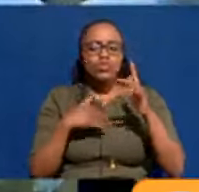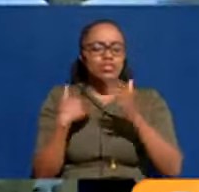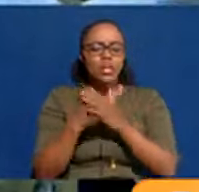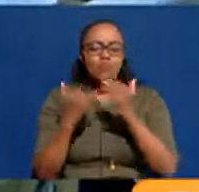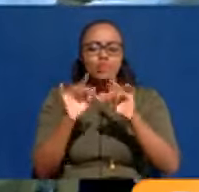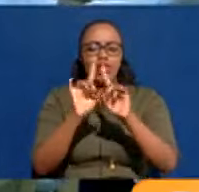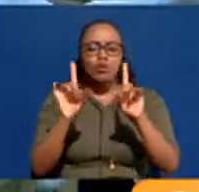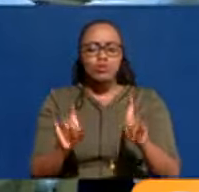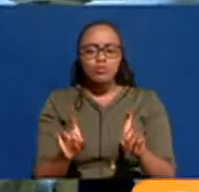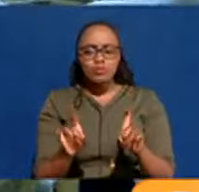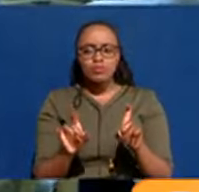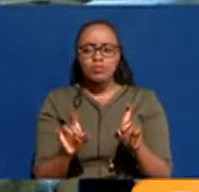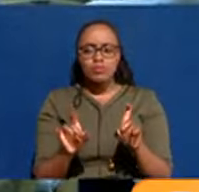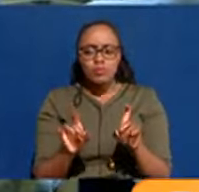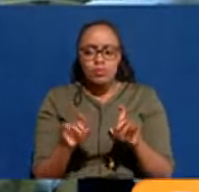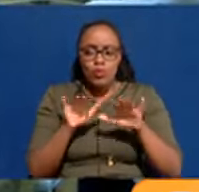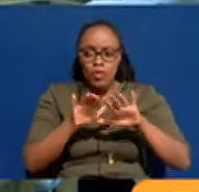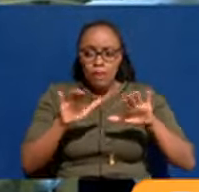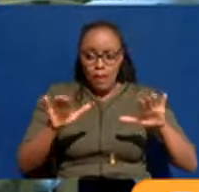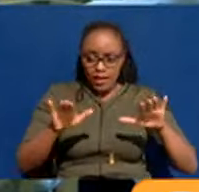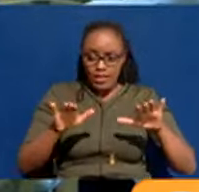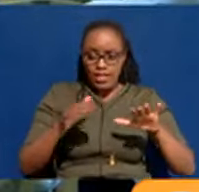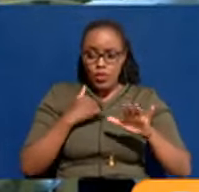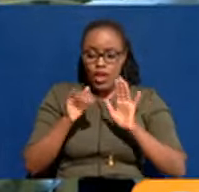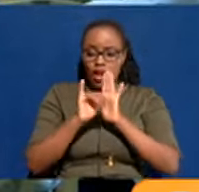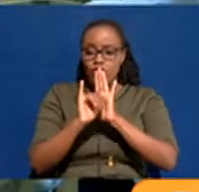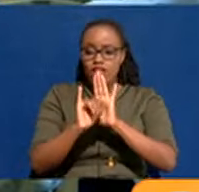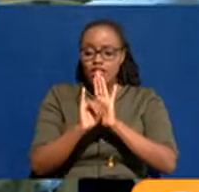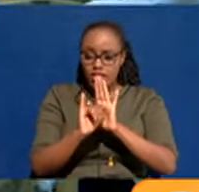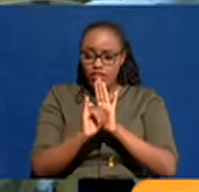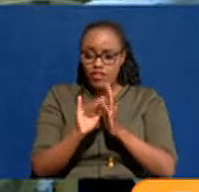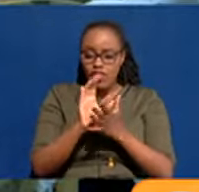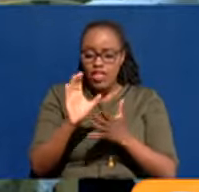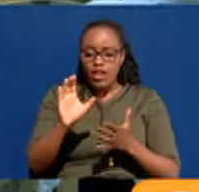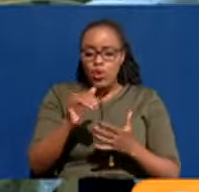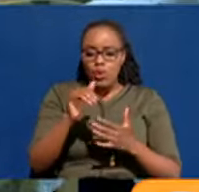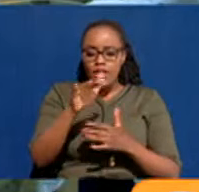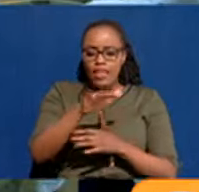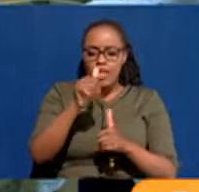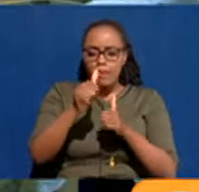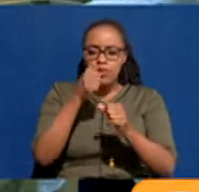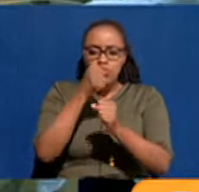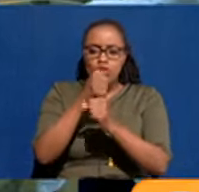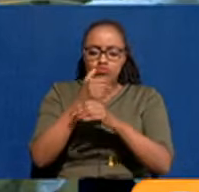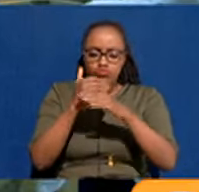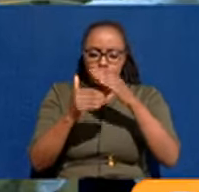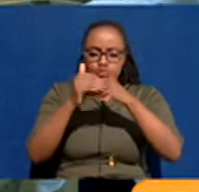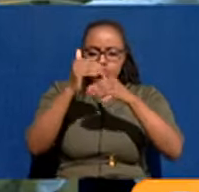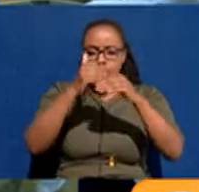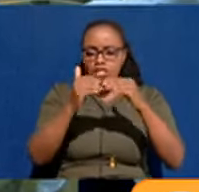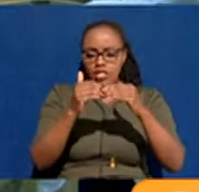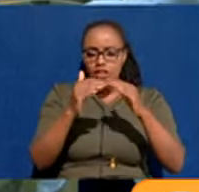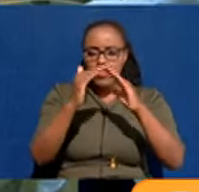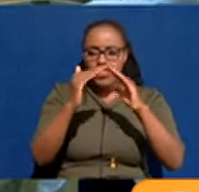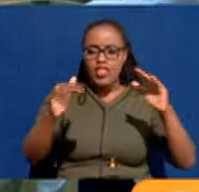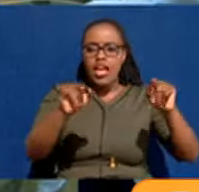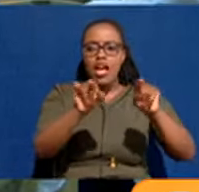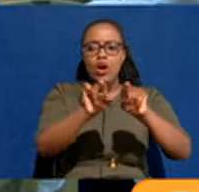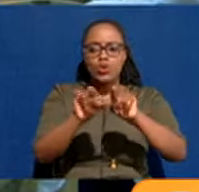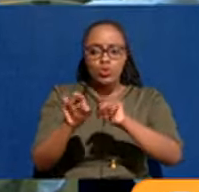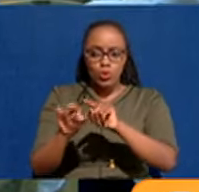Yes, on the markets, we've identified the locations and the sites we are going to build these markets. We've also